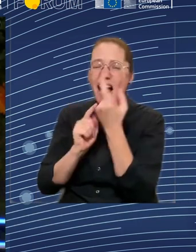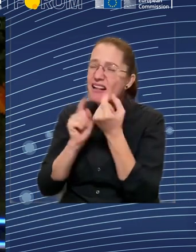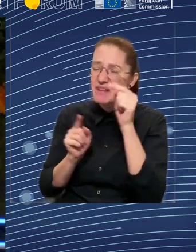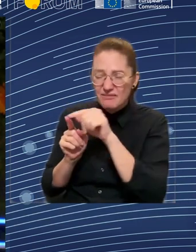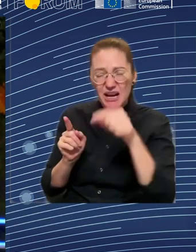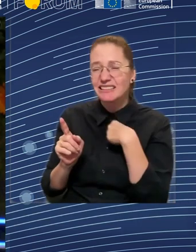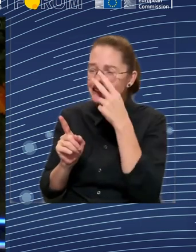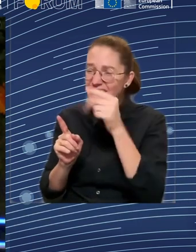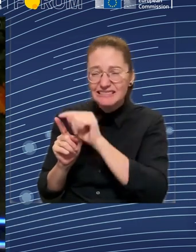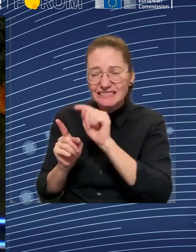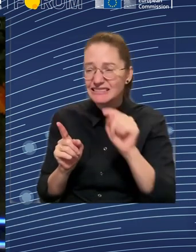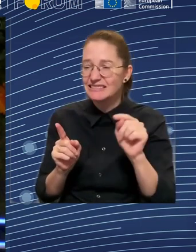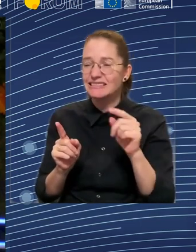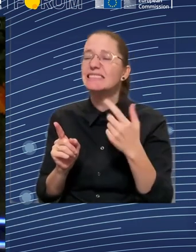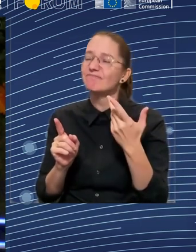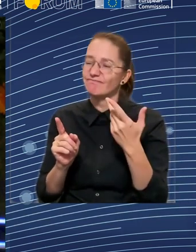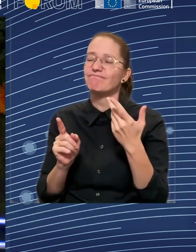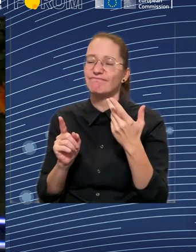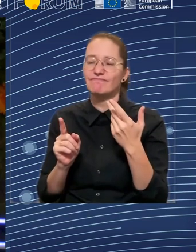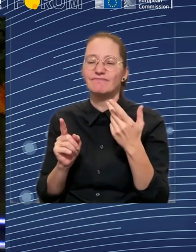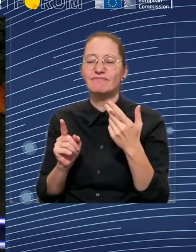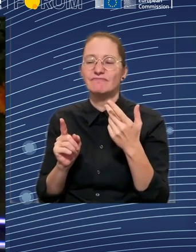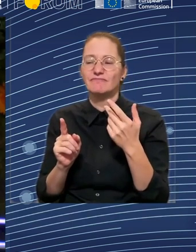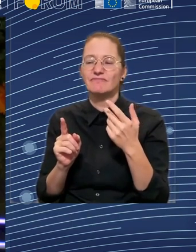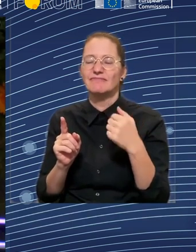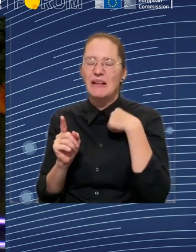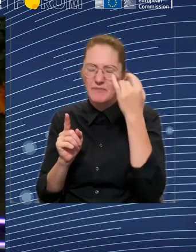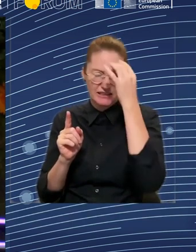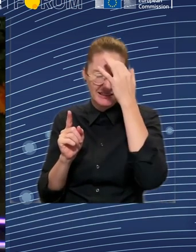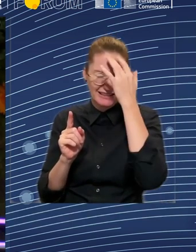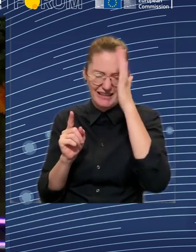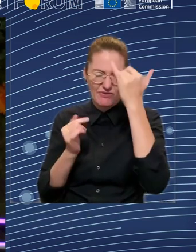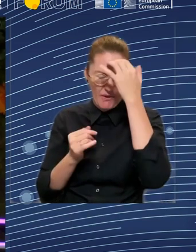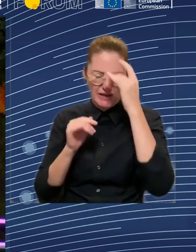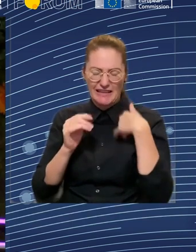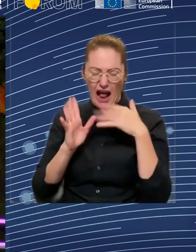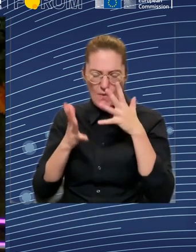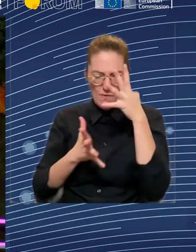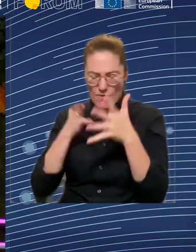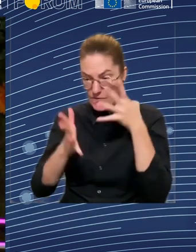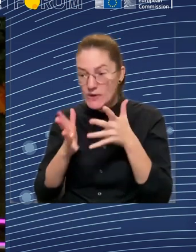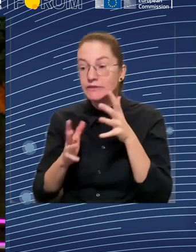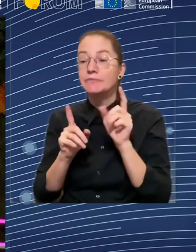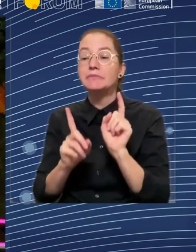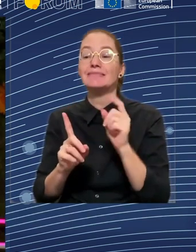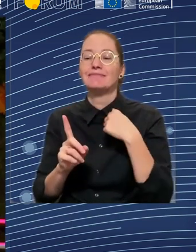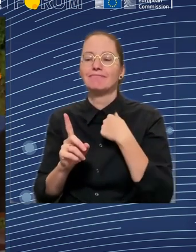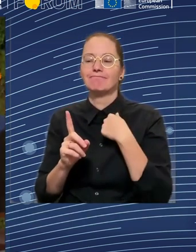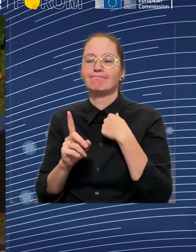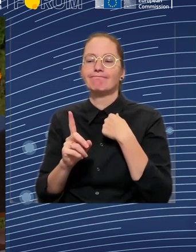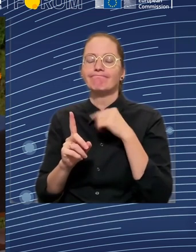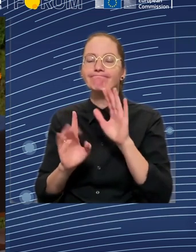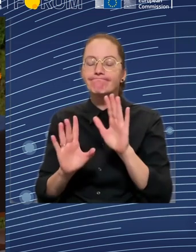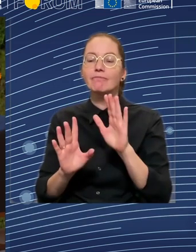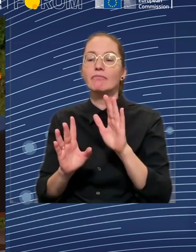when we want to explain differences across the rich countries, the high-income countries, in